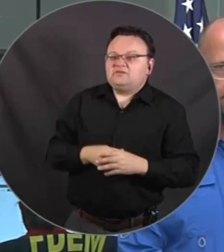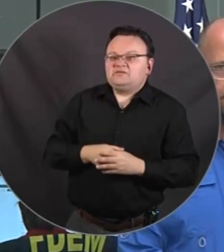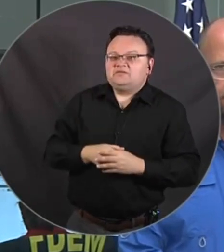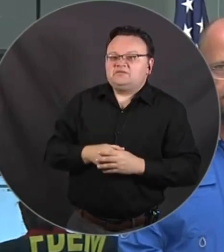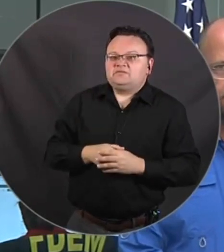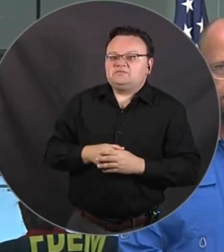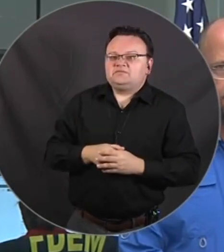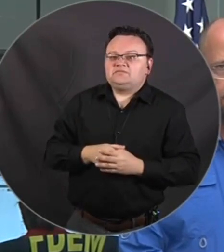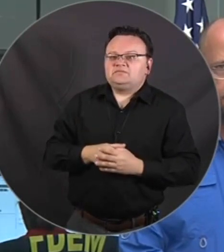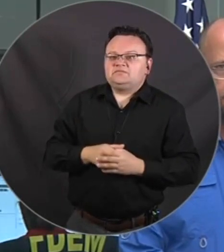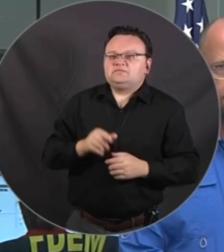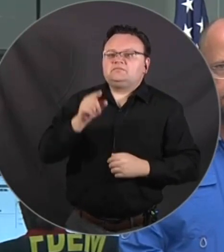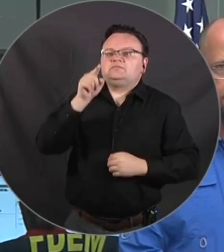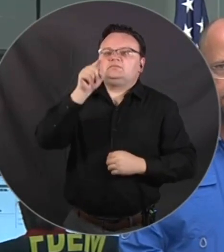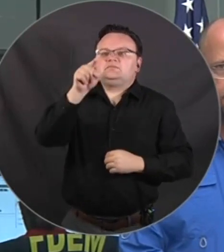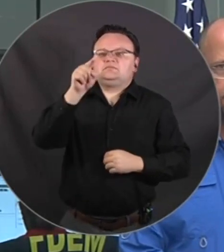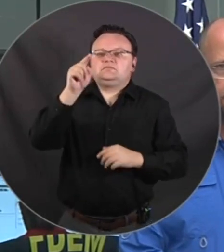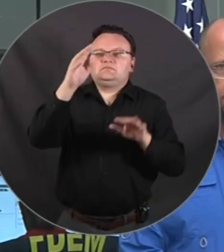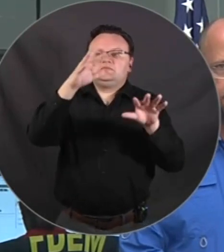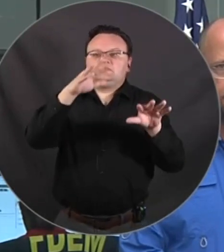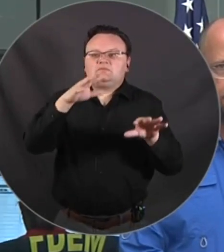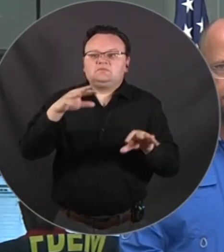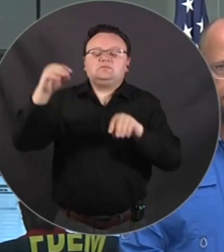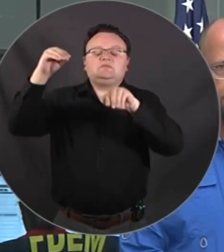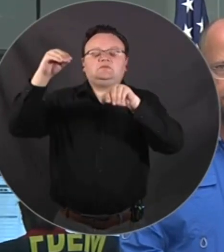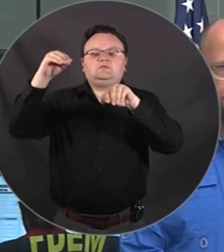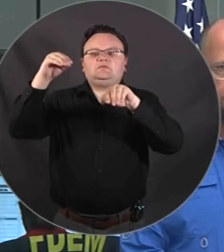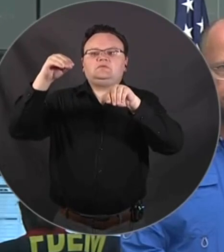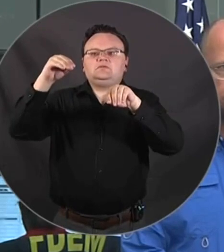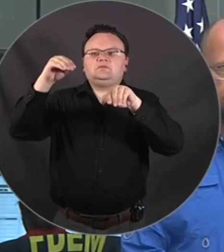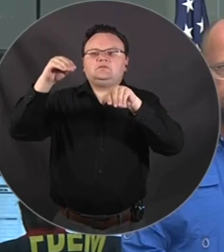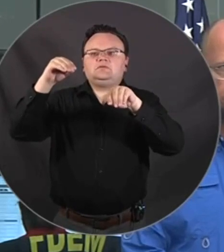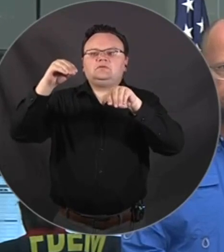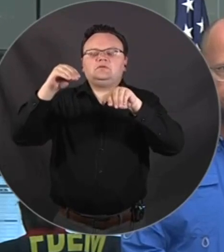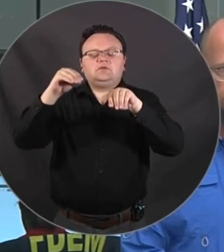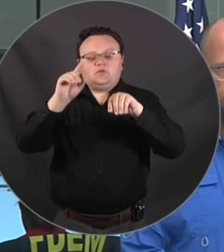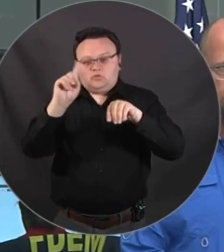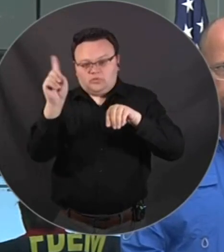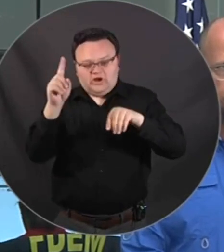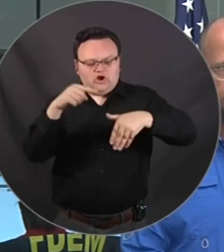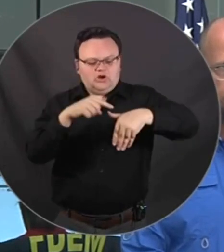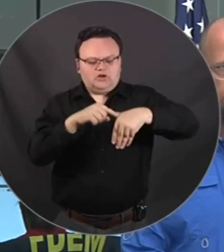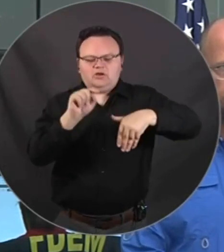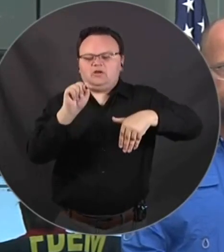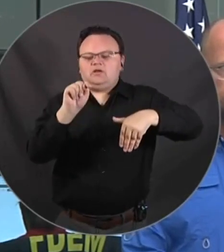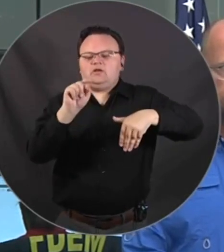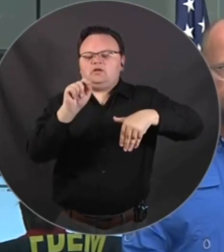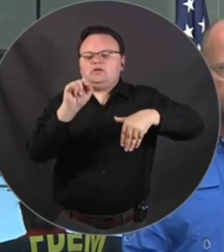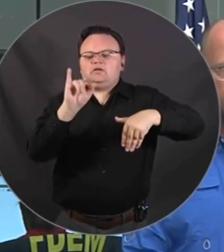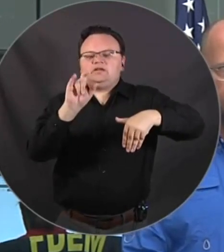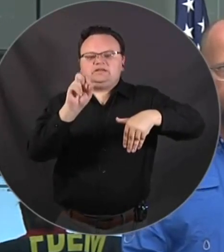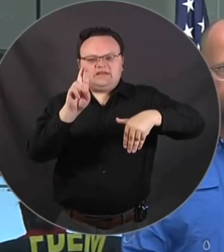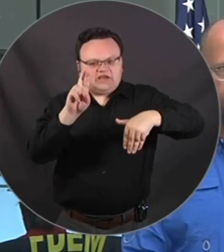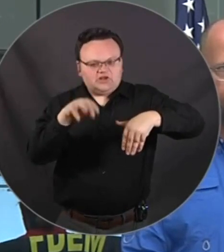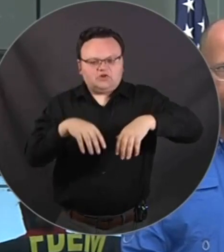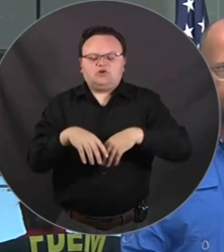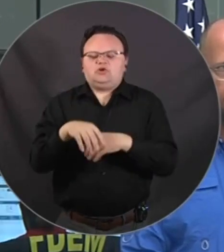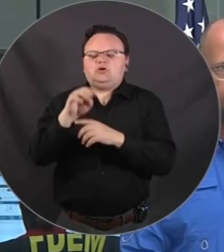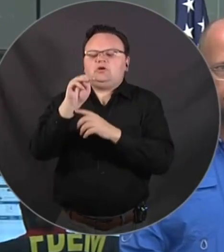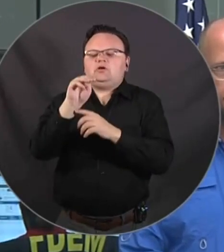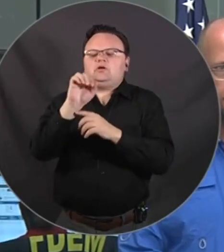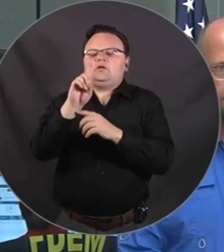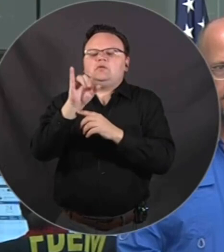the the the outages are primarily the the taylor the madison uh a little bit of of